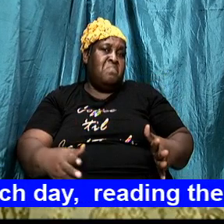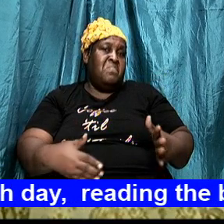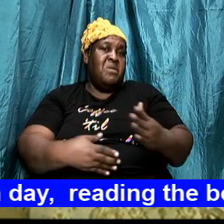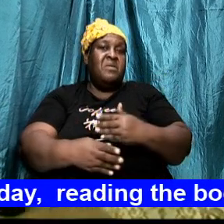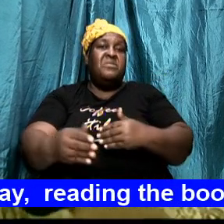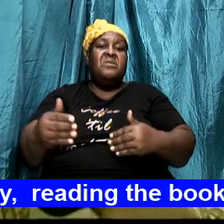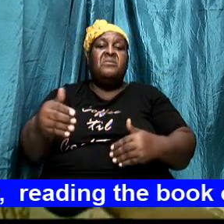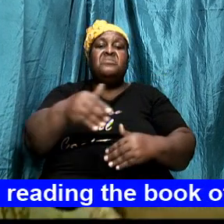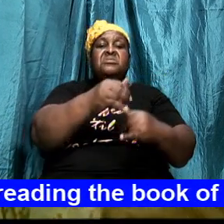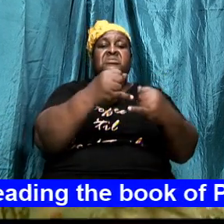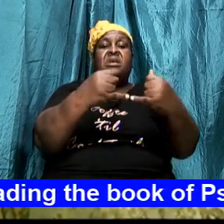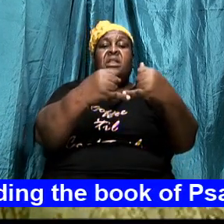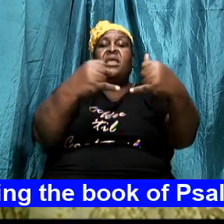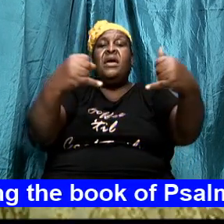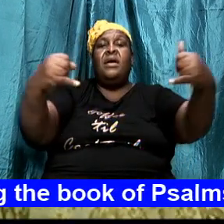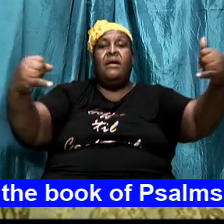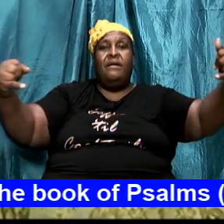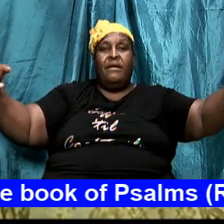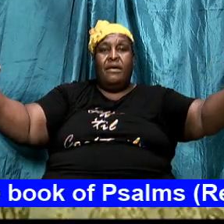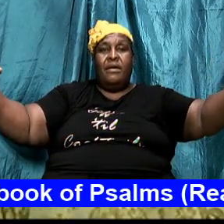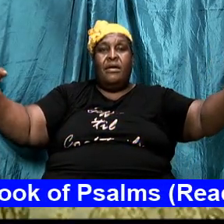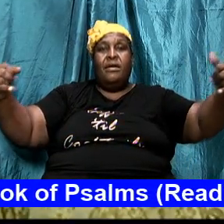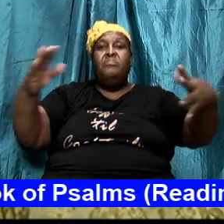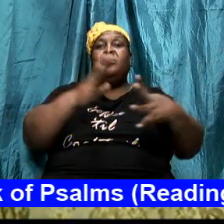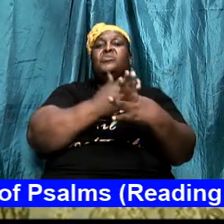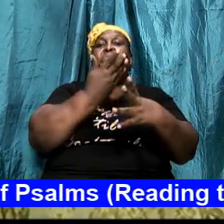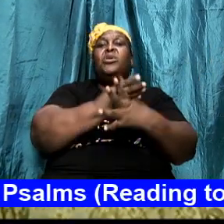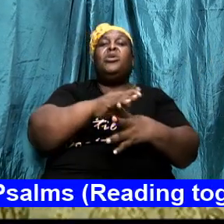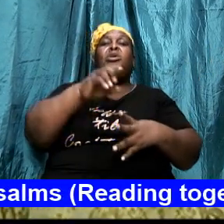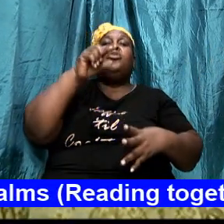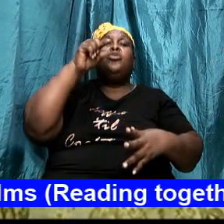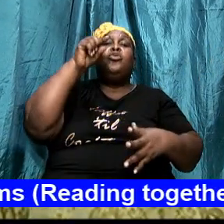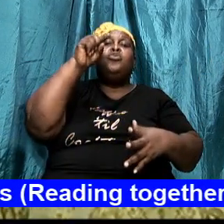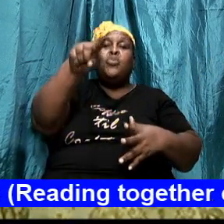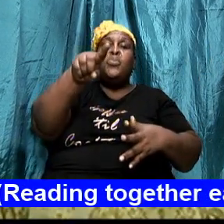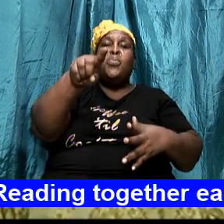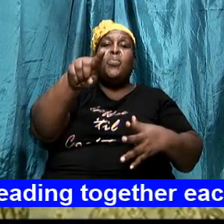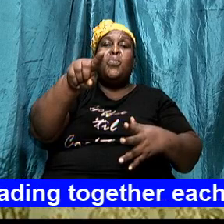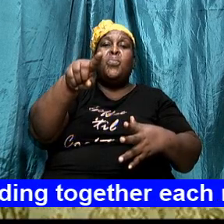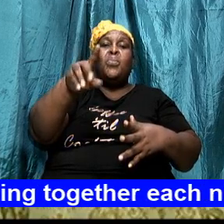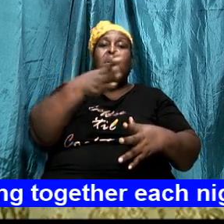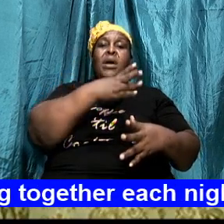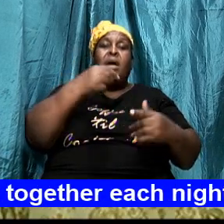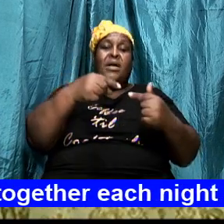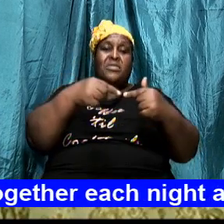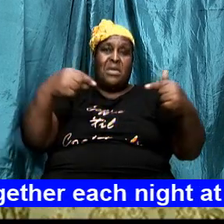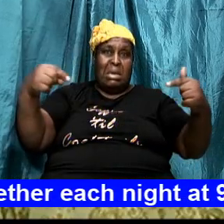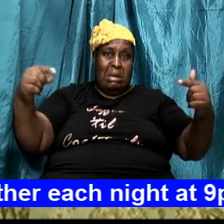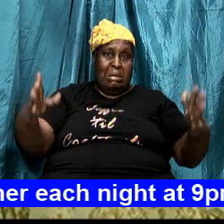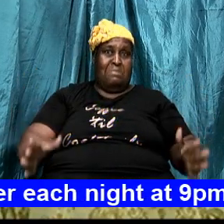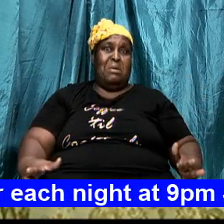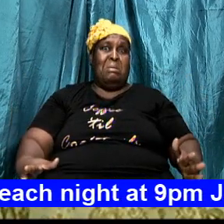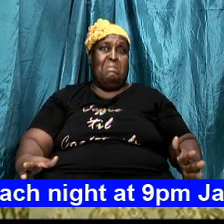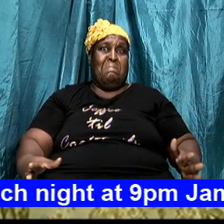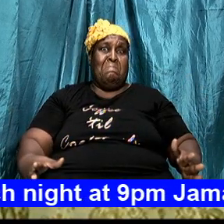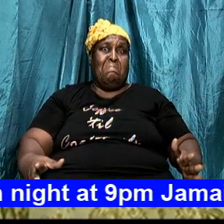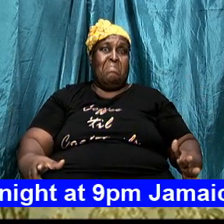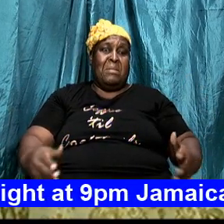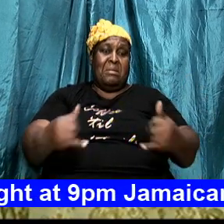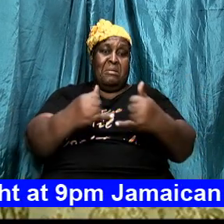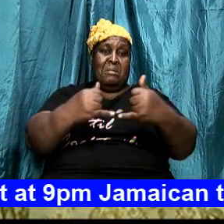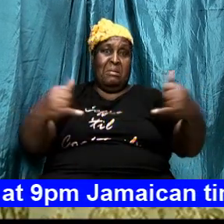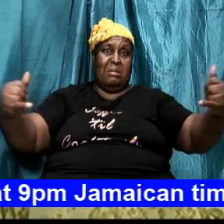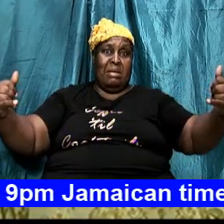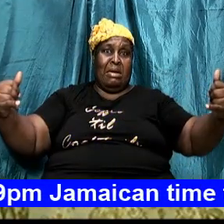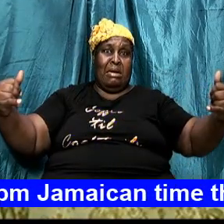line that is drawn and this line tells me that anything on the other side is the enemy